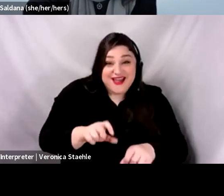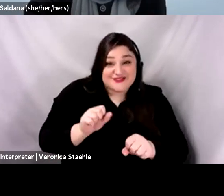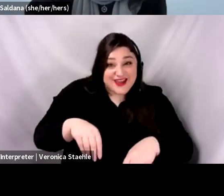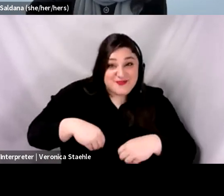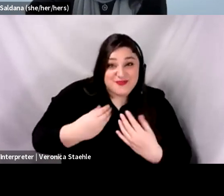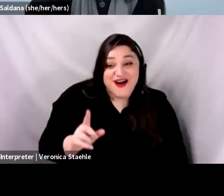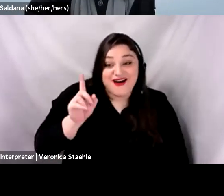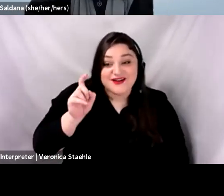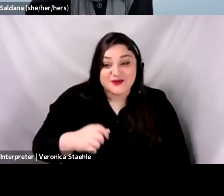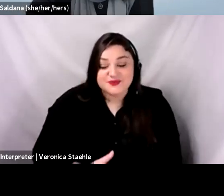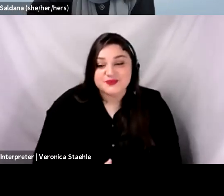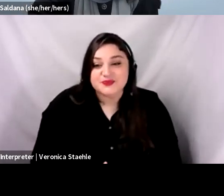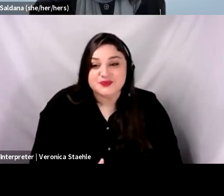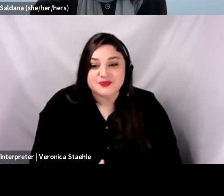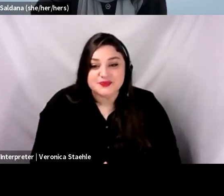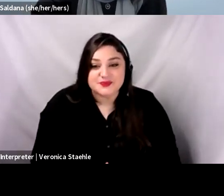Yes.